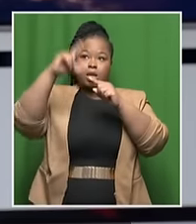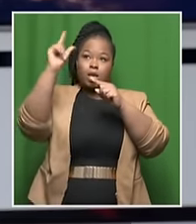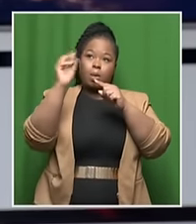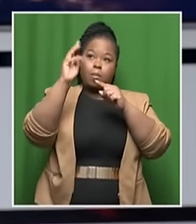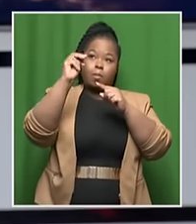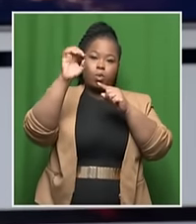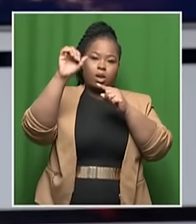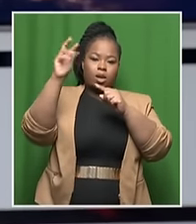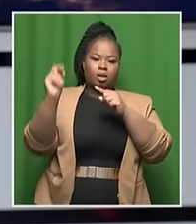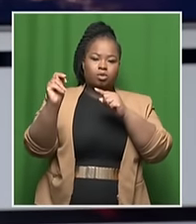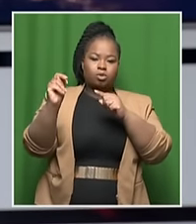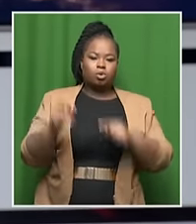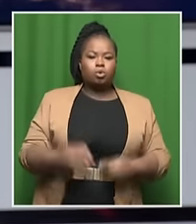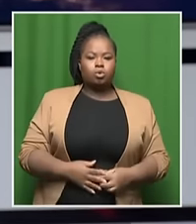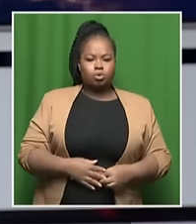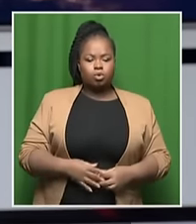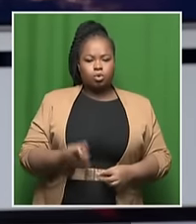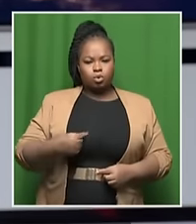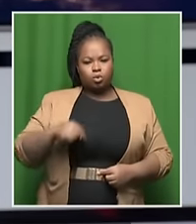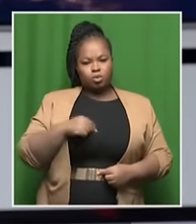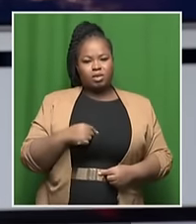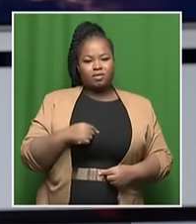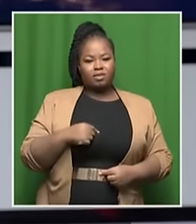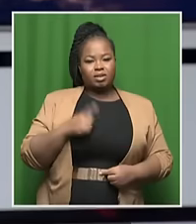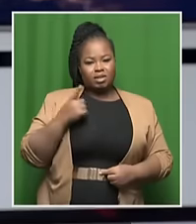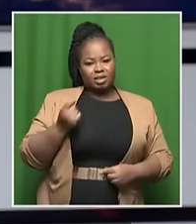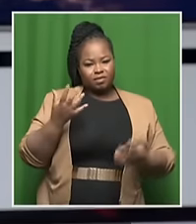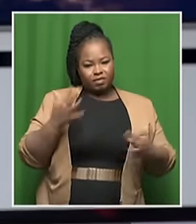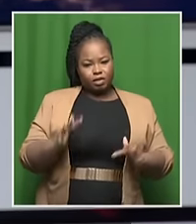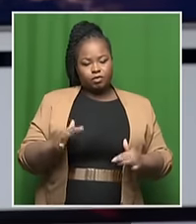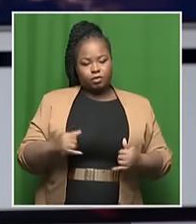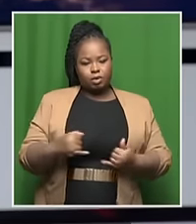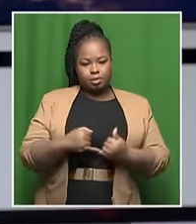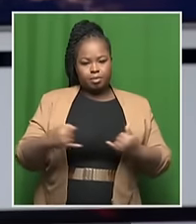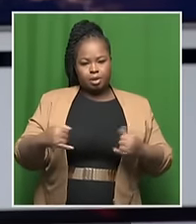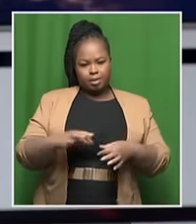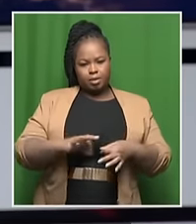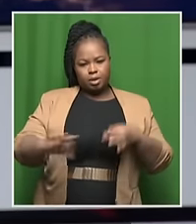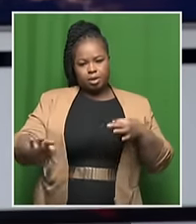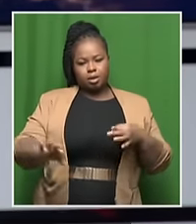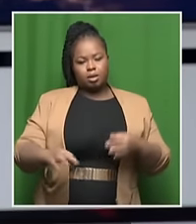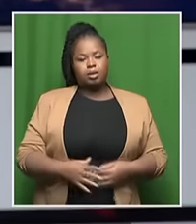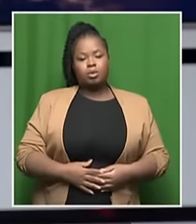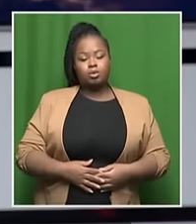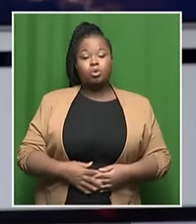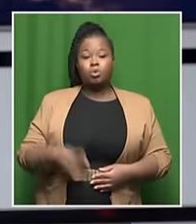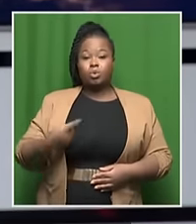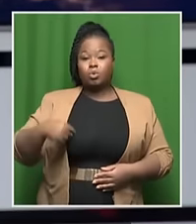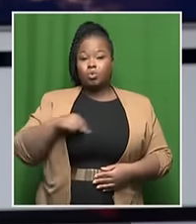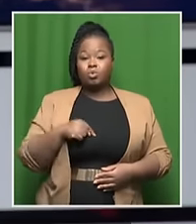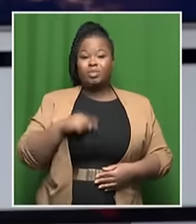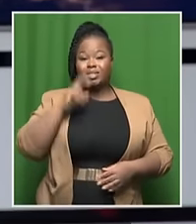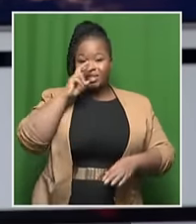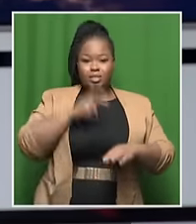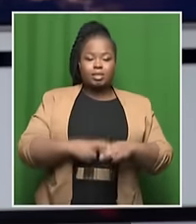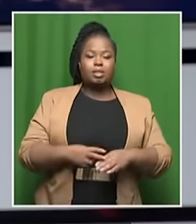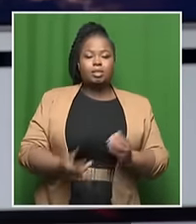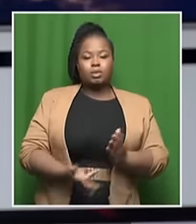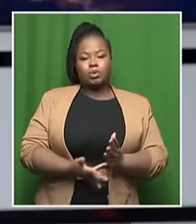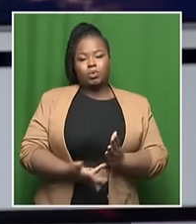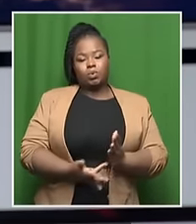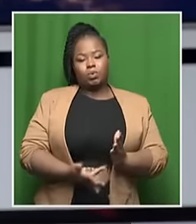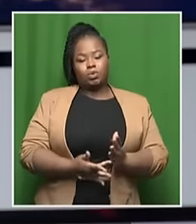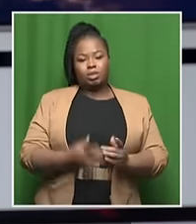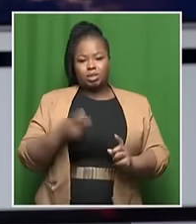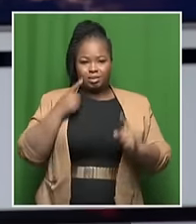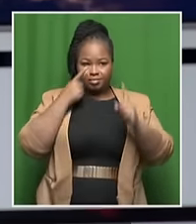we've done about two and a half times the distance to the moon in pipeline. So to do that, you need a technology that is fit